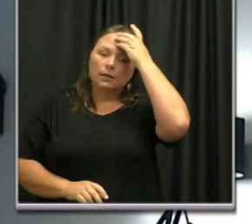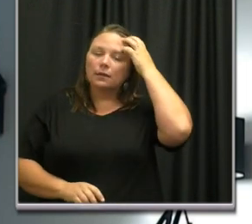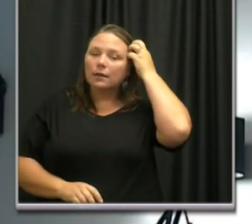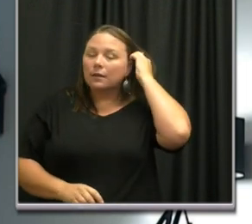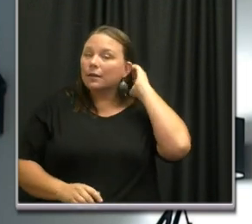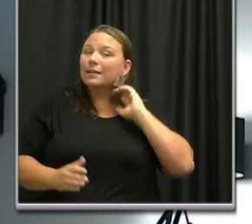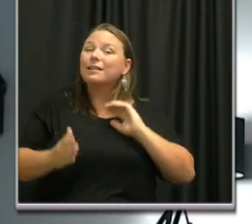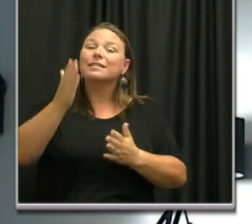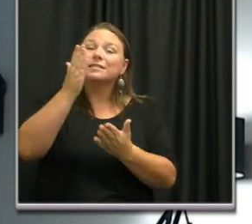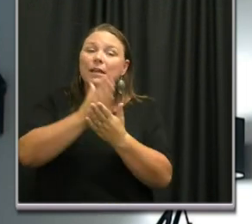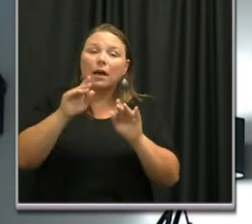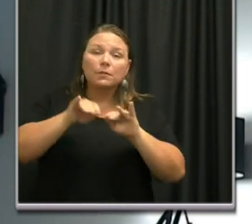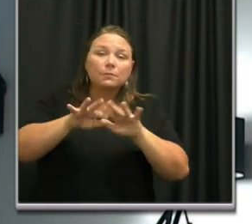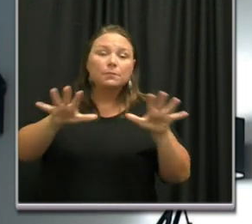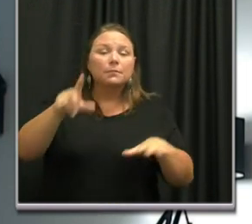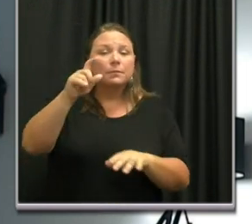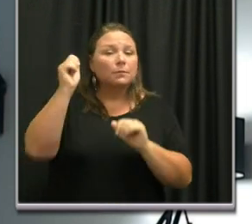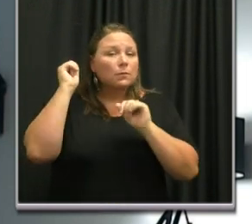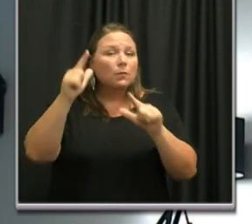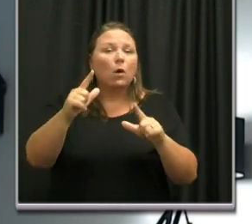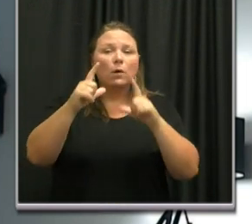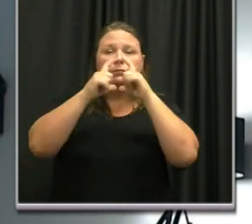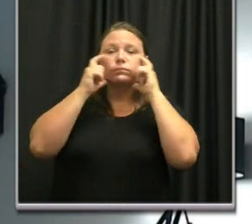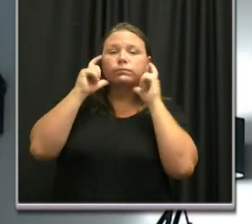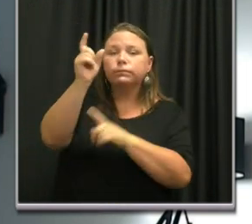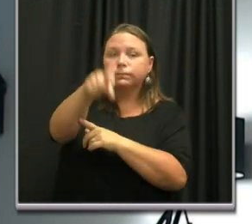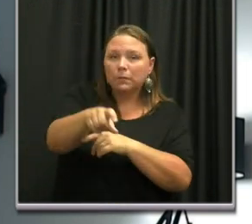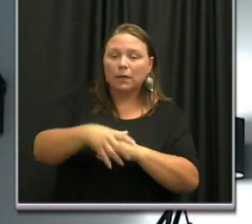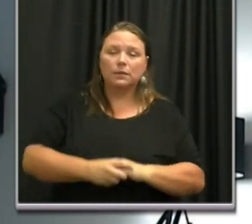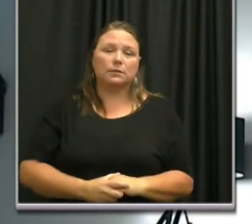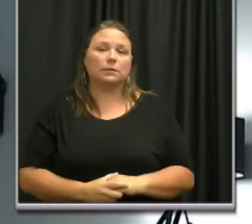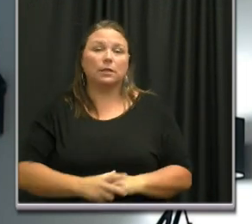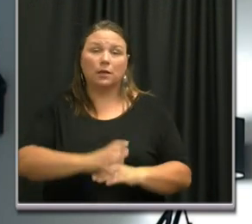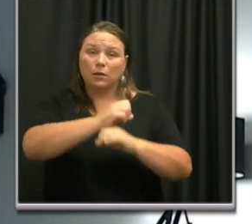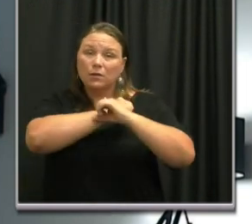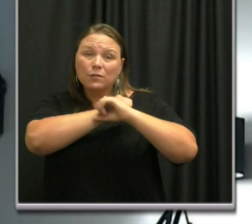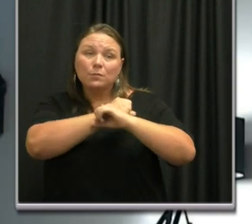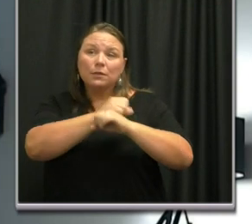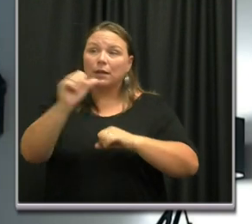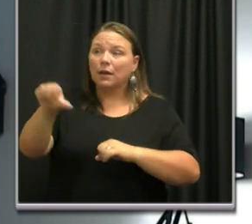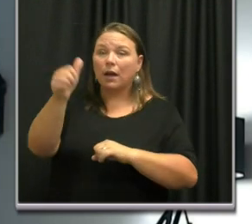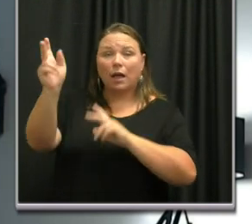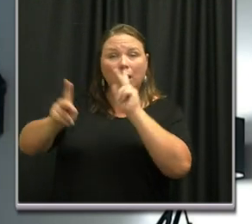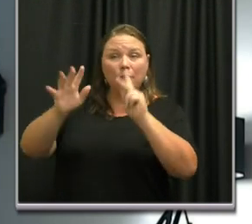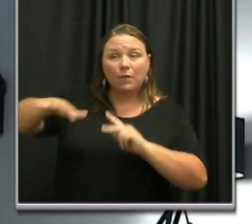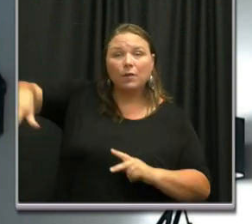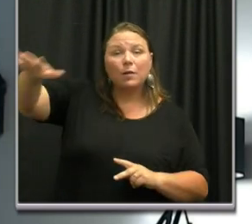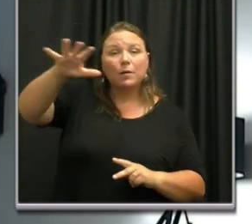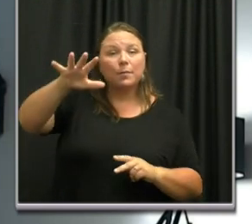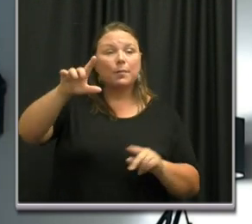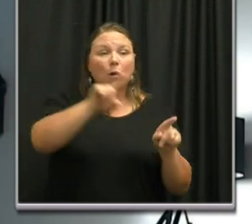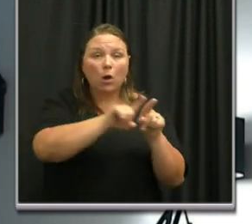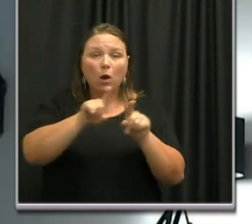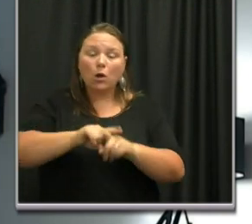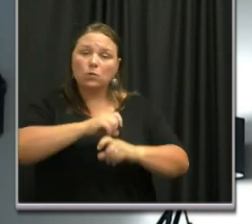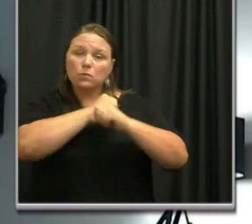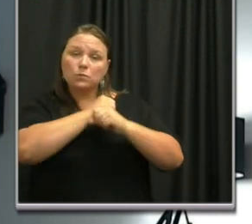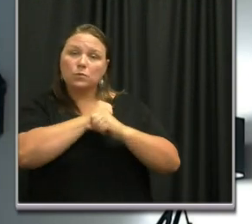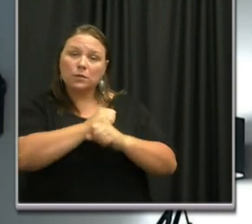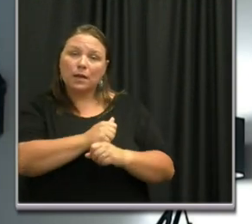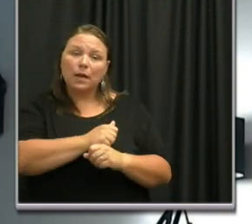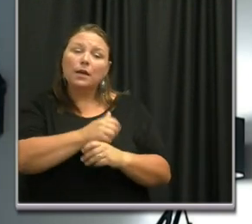spread, we must all wear masks. They protect others and they also offer protection